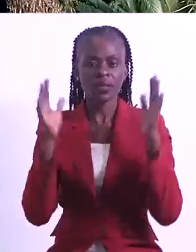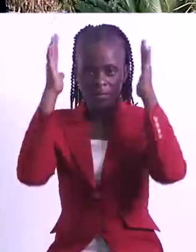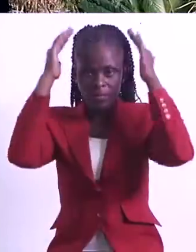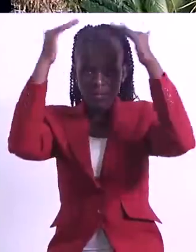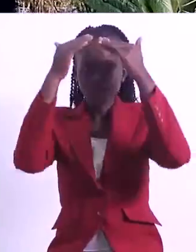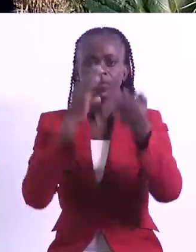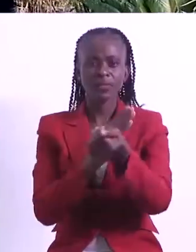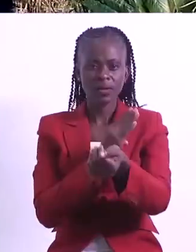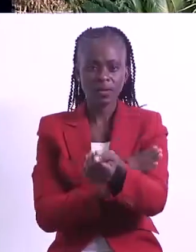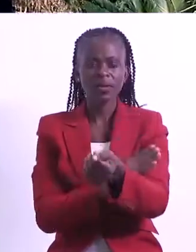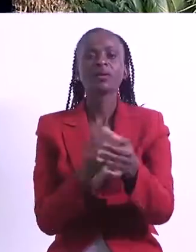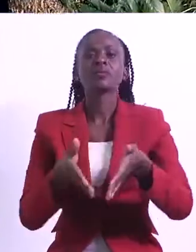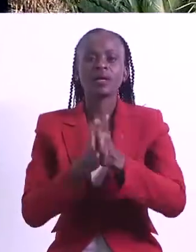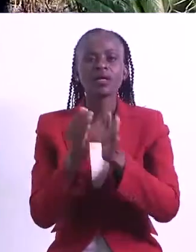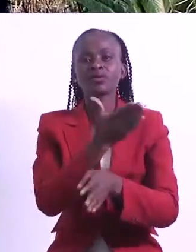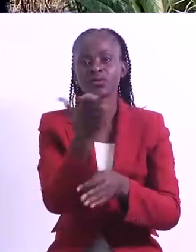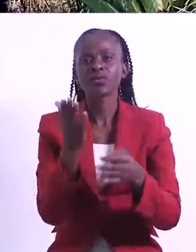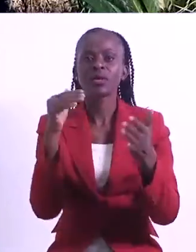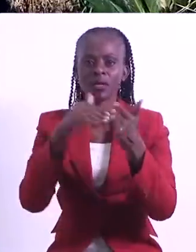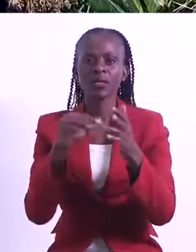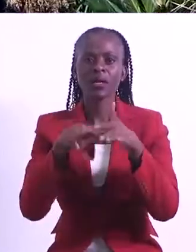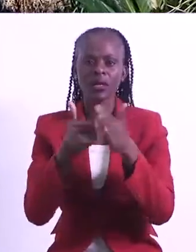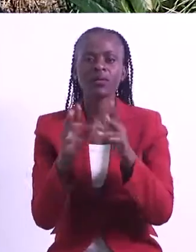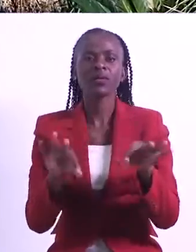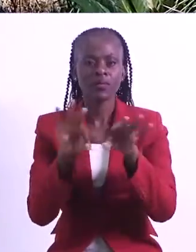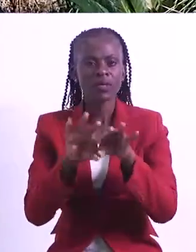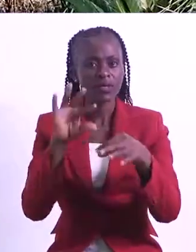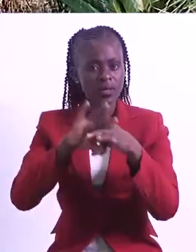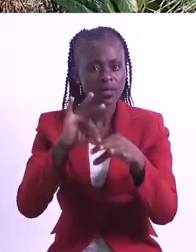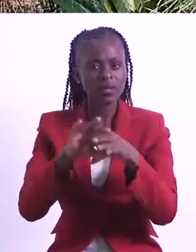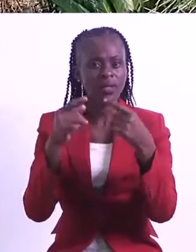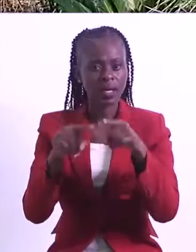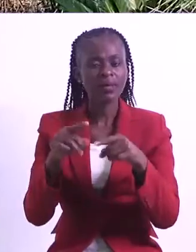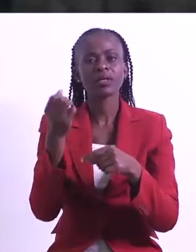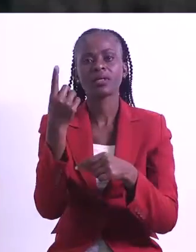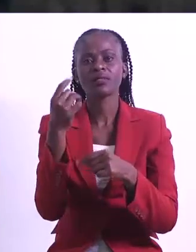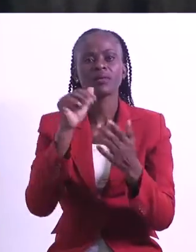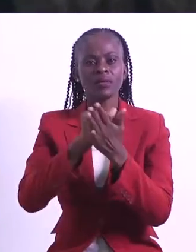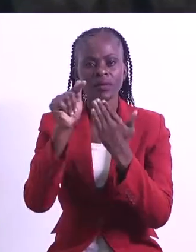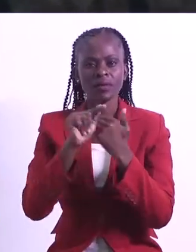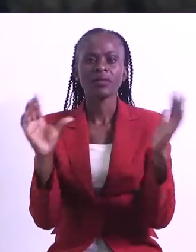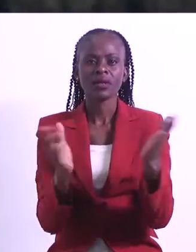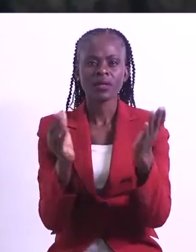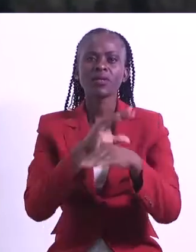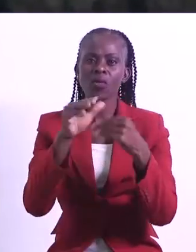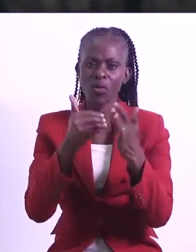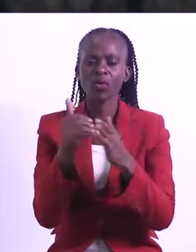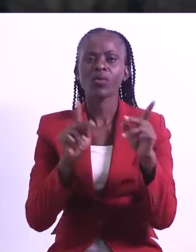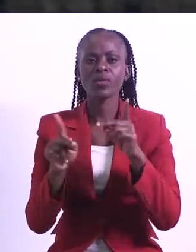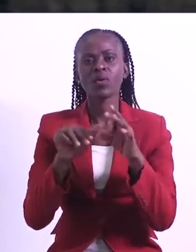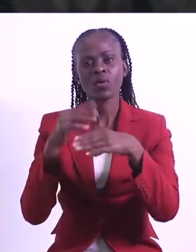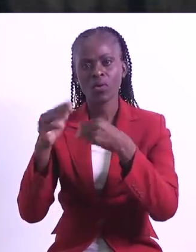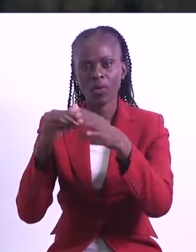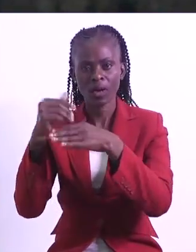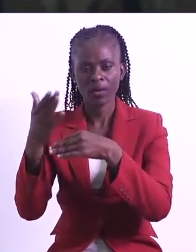is Bishop Joshua Banda, just reminding you once again that an important election is coming up on the 11th of August. I'm encouraging everyone to go